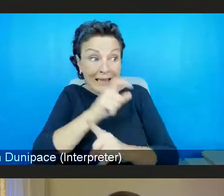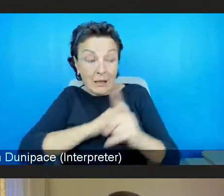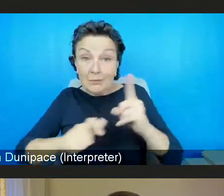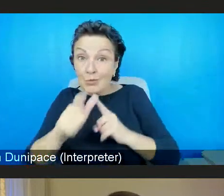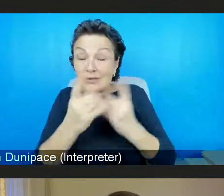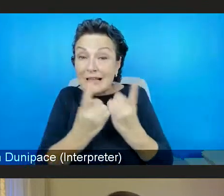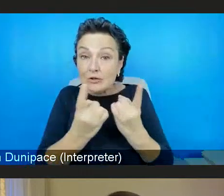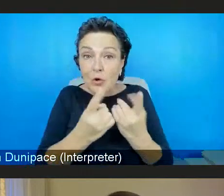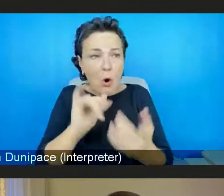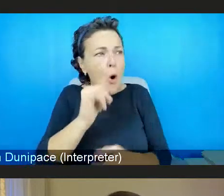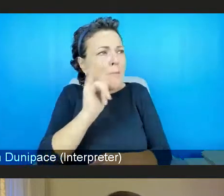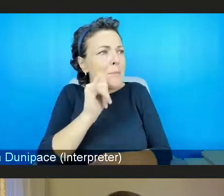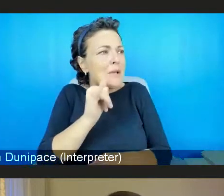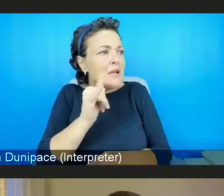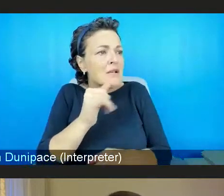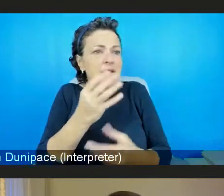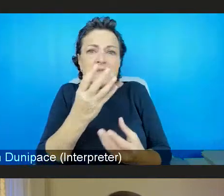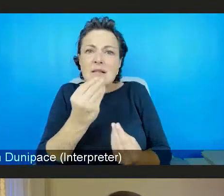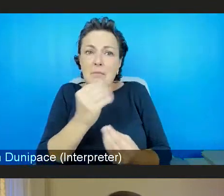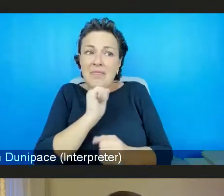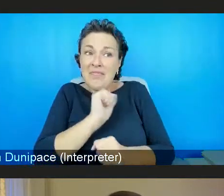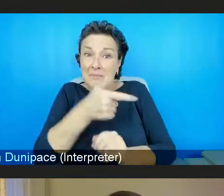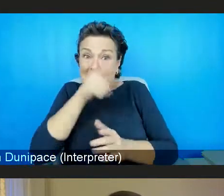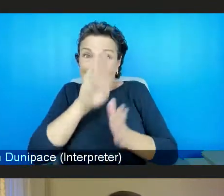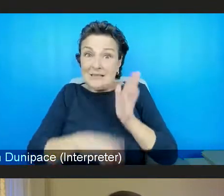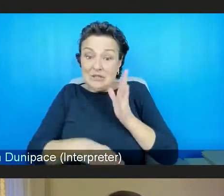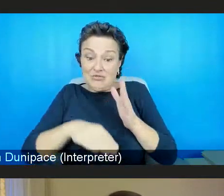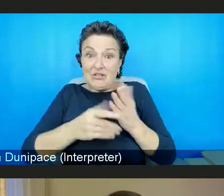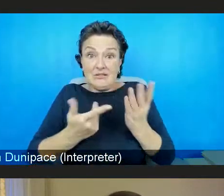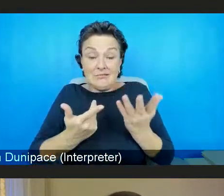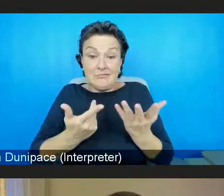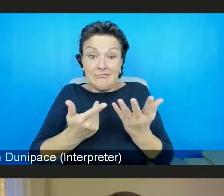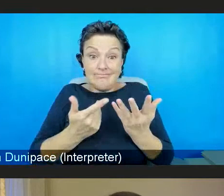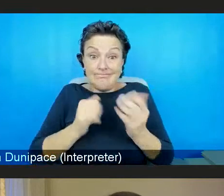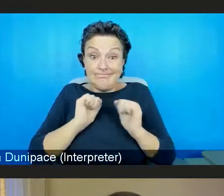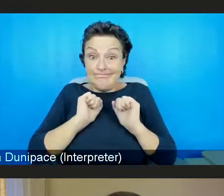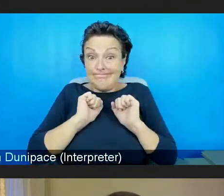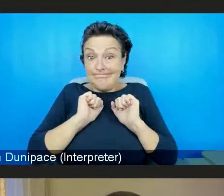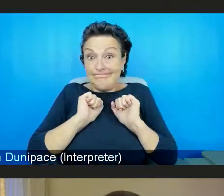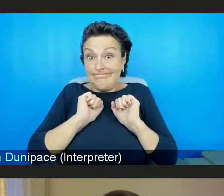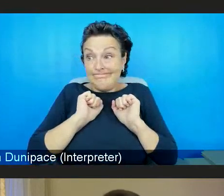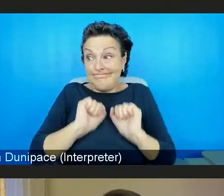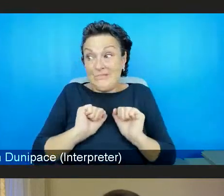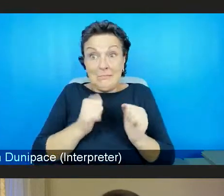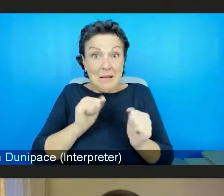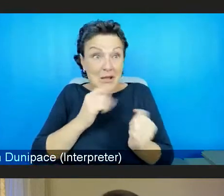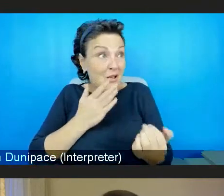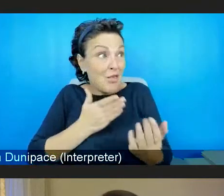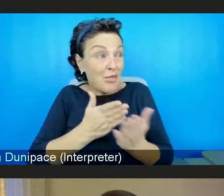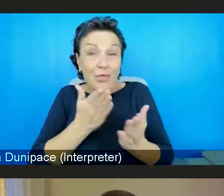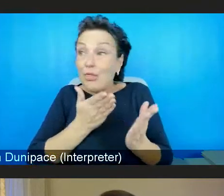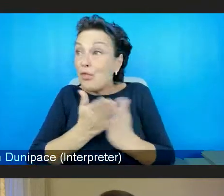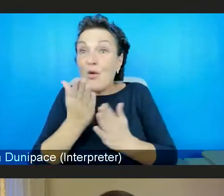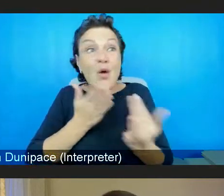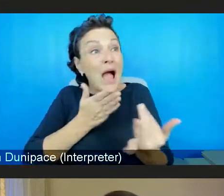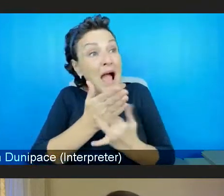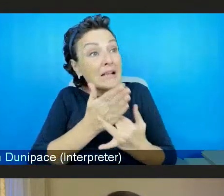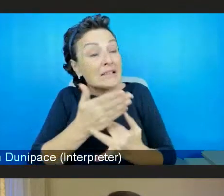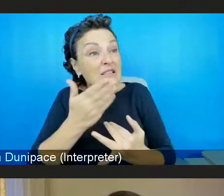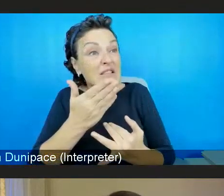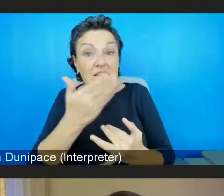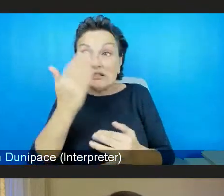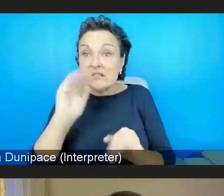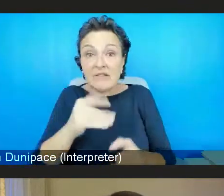might it be something that they've experienced within their experience of accessing services or not being able to access services?